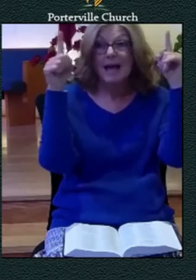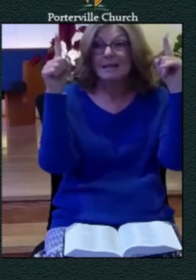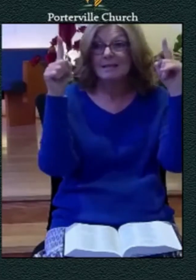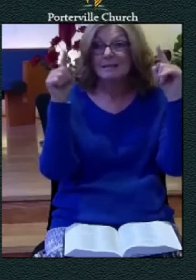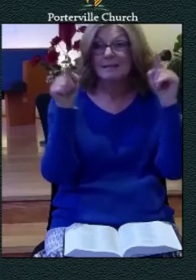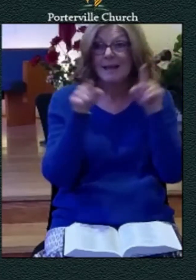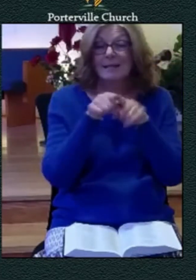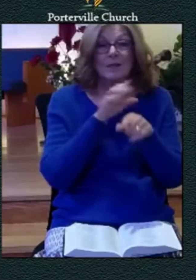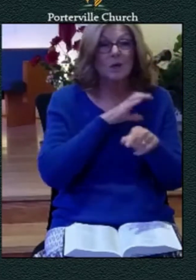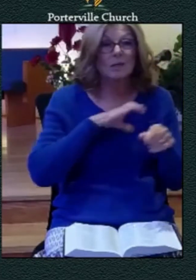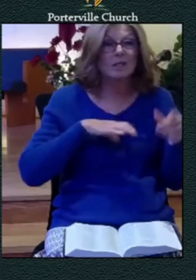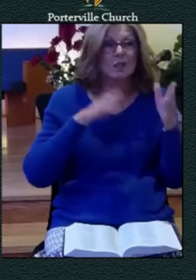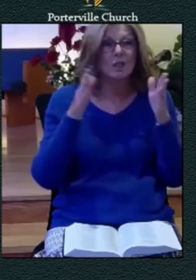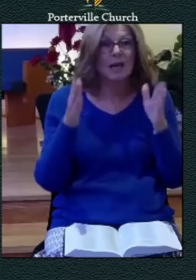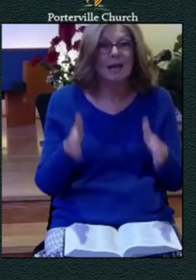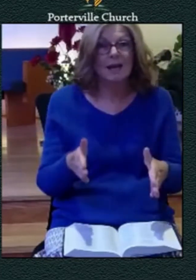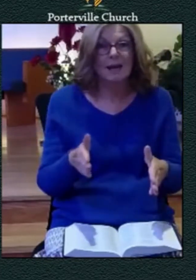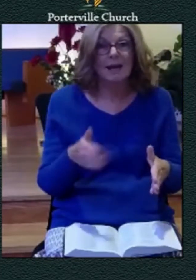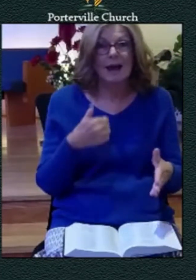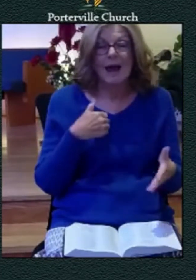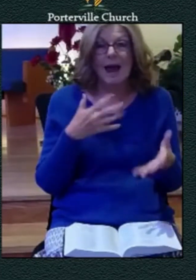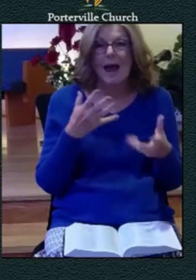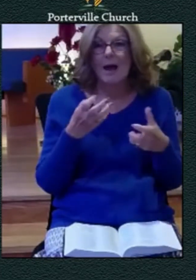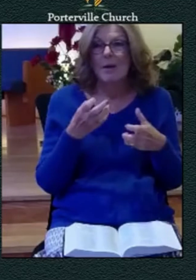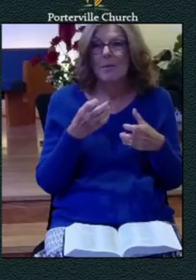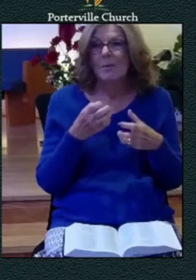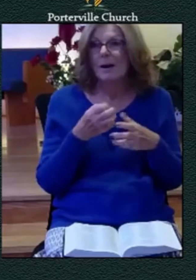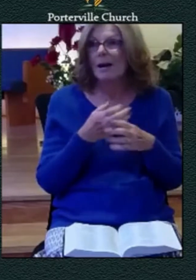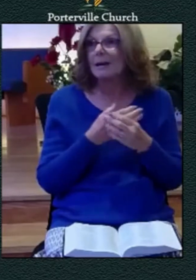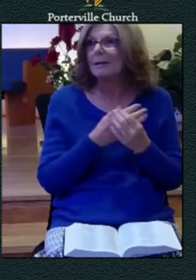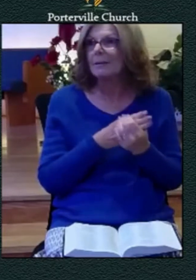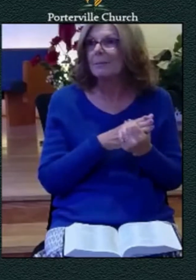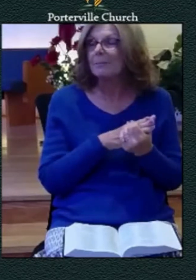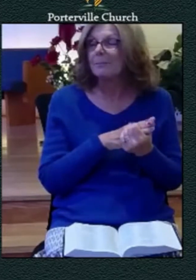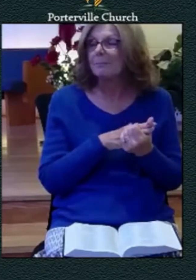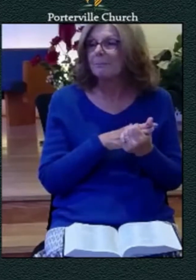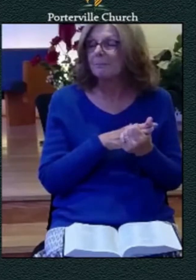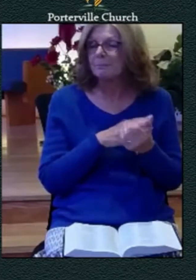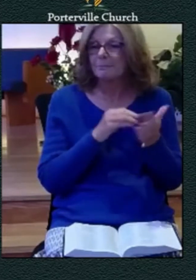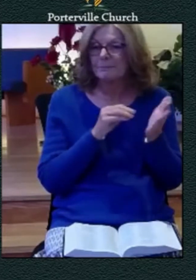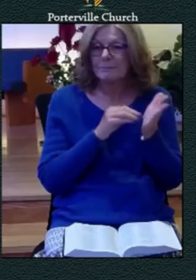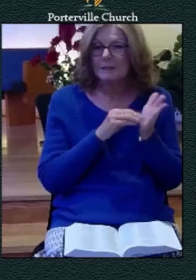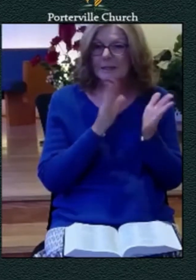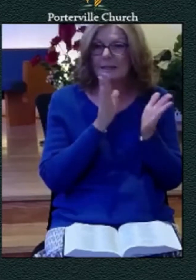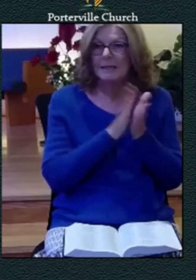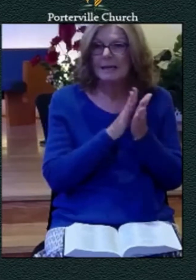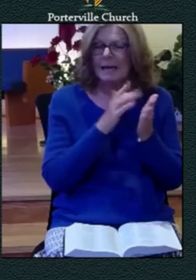i want to end by you know i i put this in my notes and i thought have i told that story already